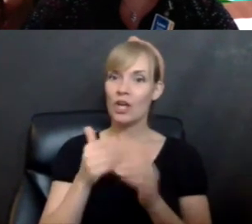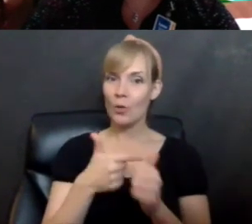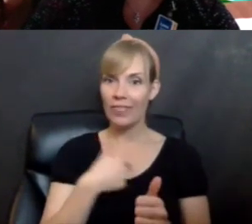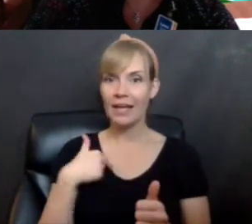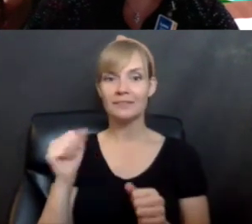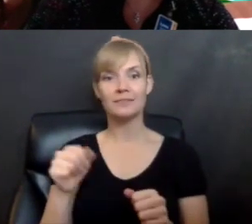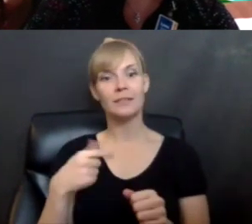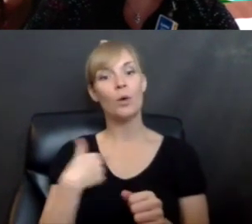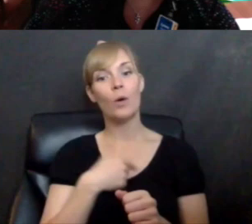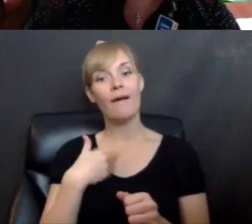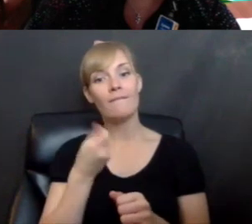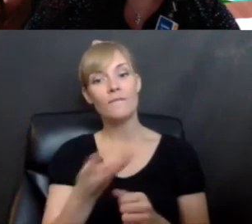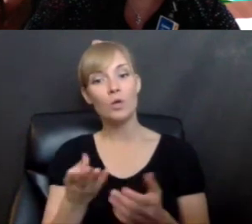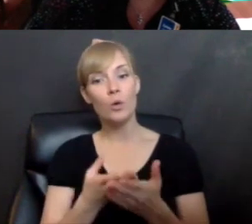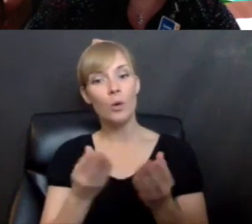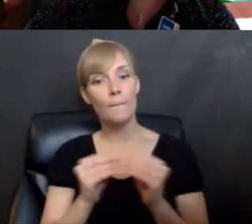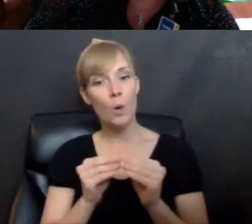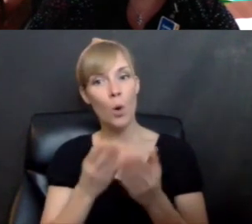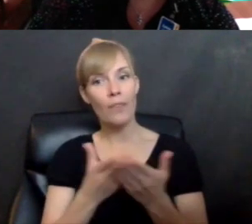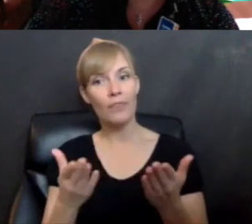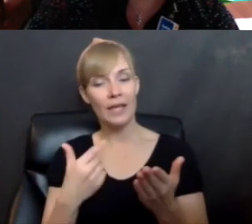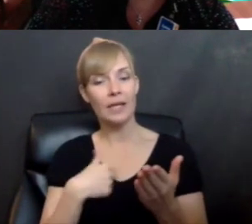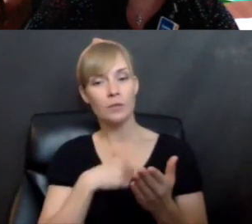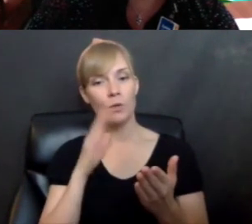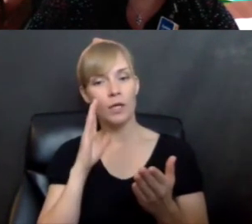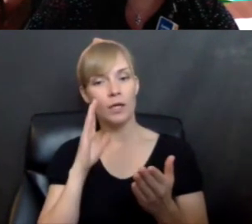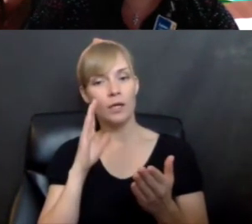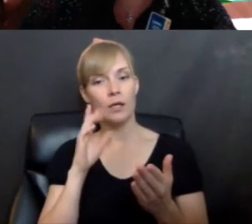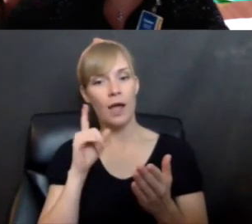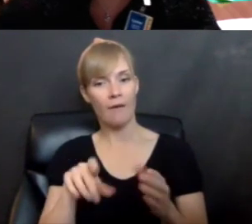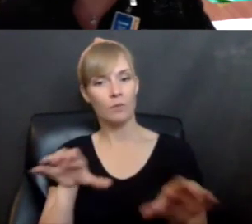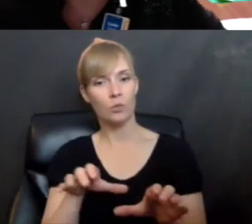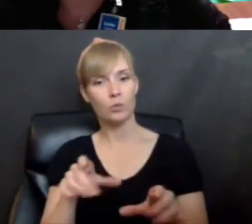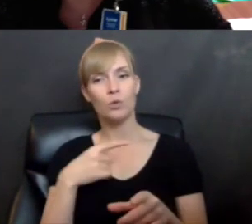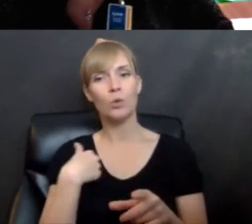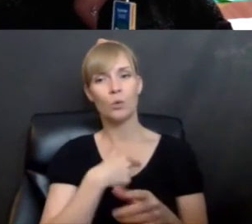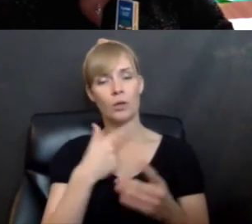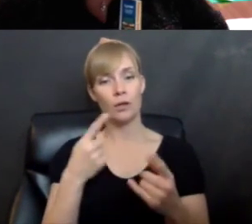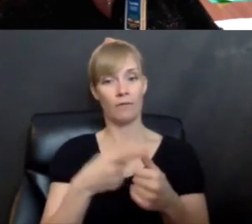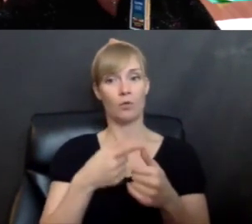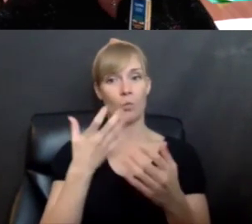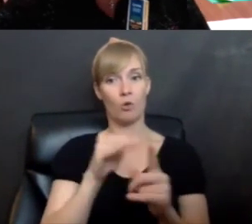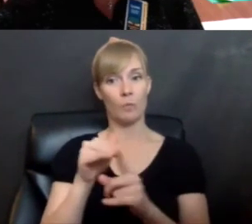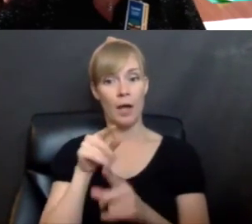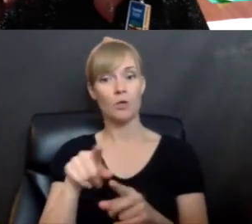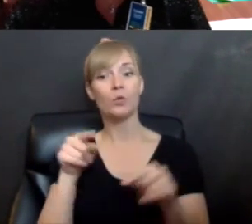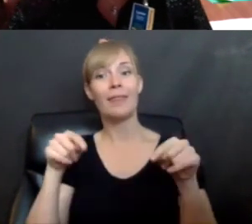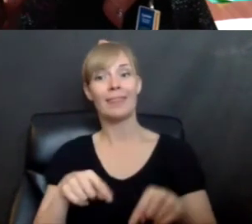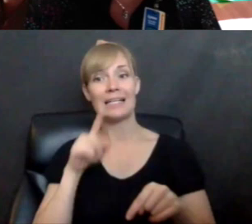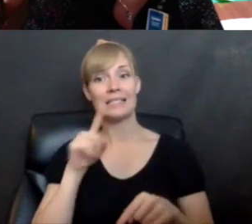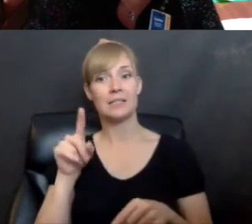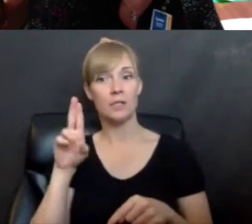We have a couple more thanks that we, that we do need to give. Um, we want to remind everybody that this is a Utah Humanities,